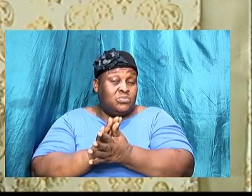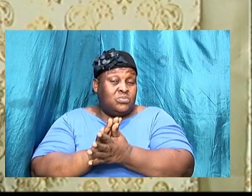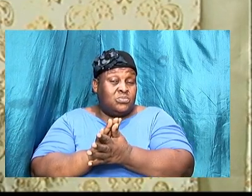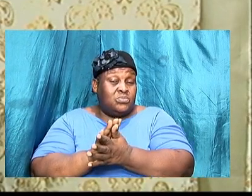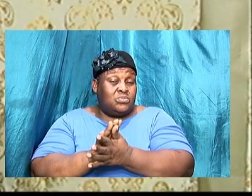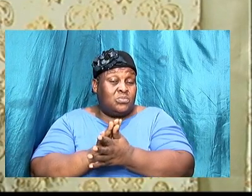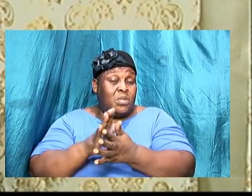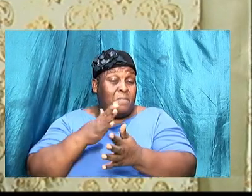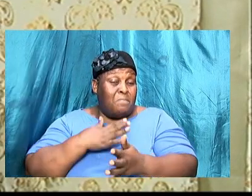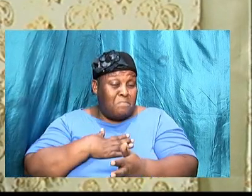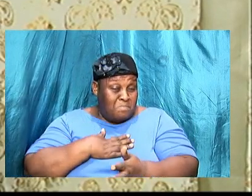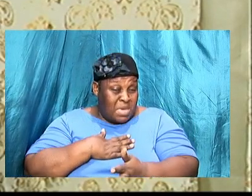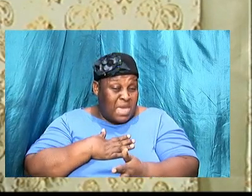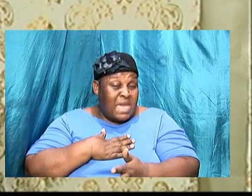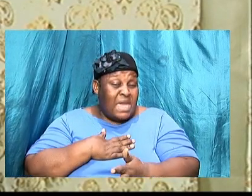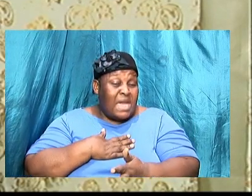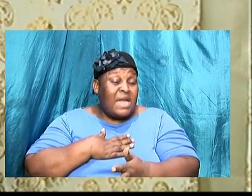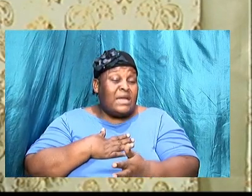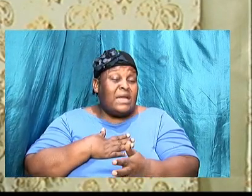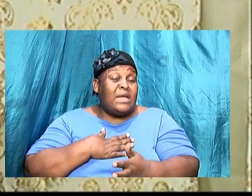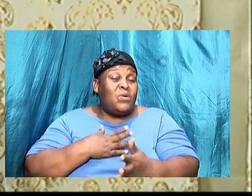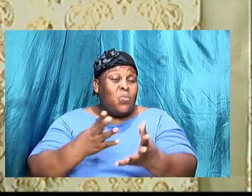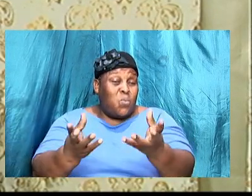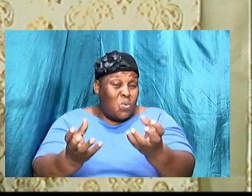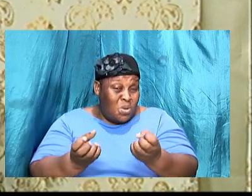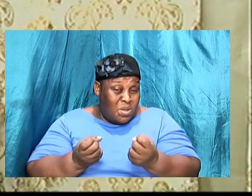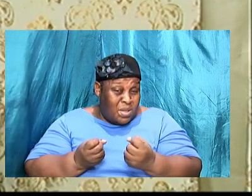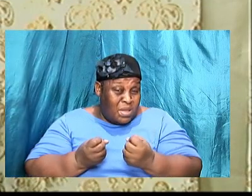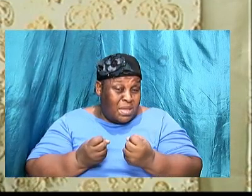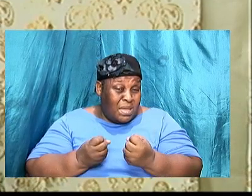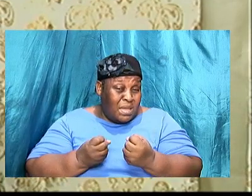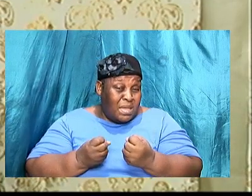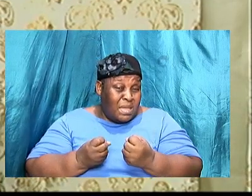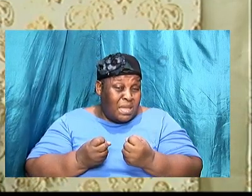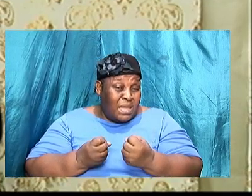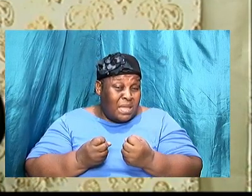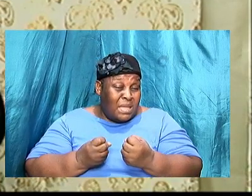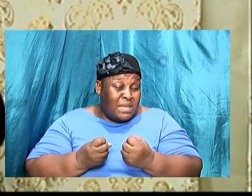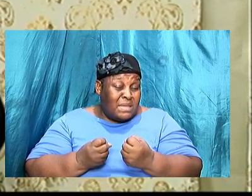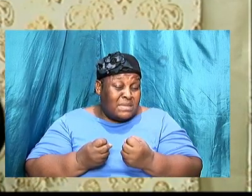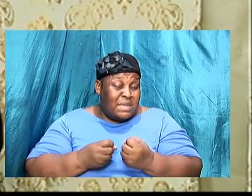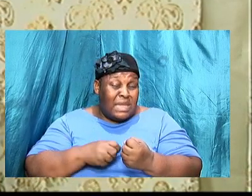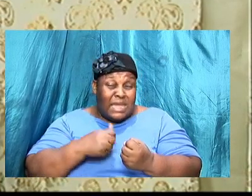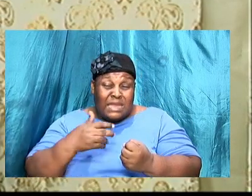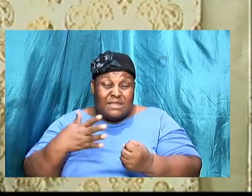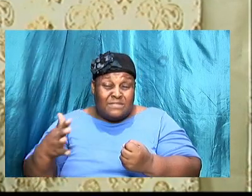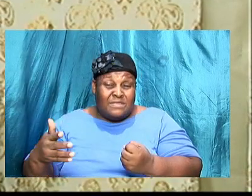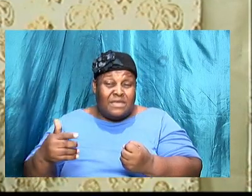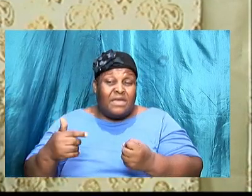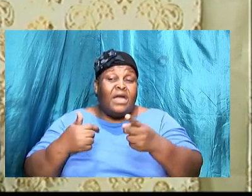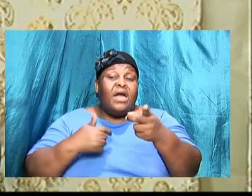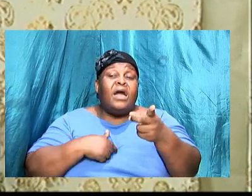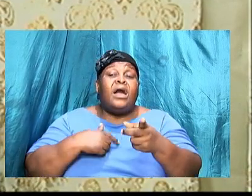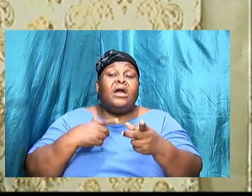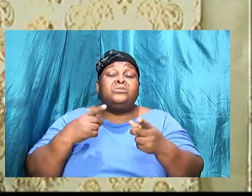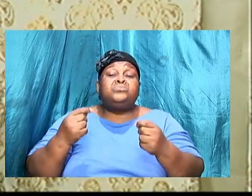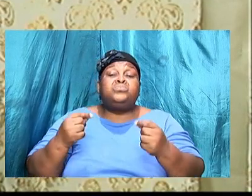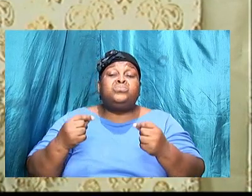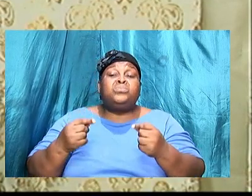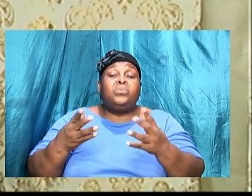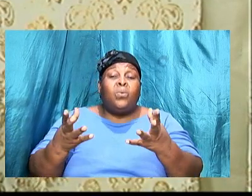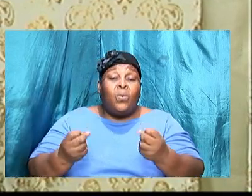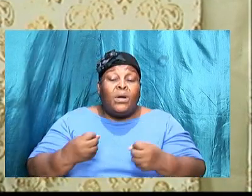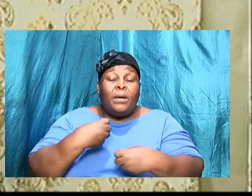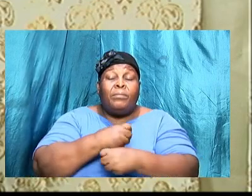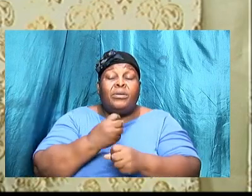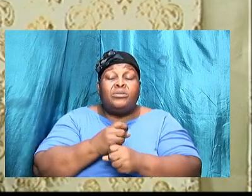my ultimate desire was God anything I do I want to make sure that I am in your perfect will